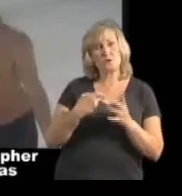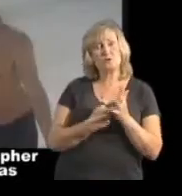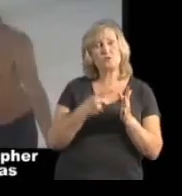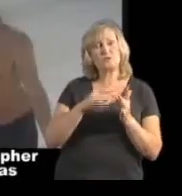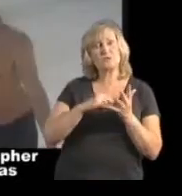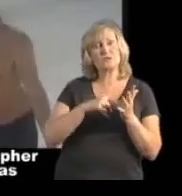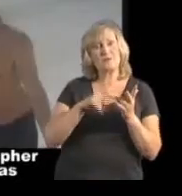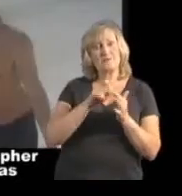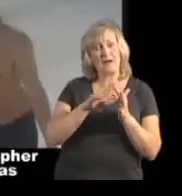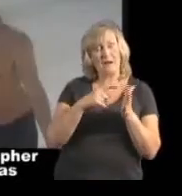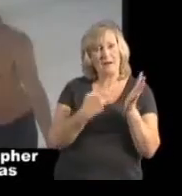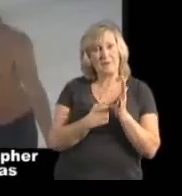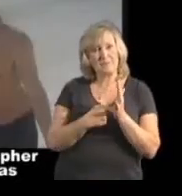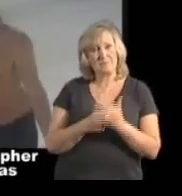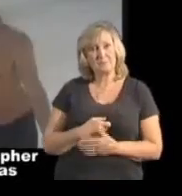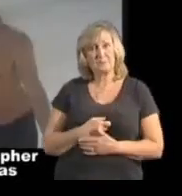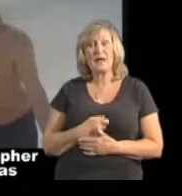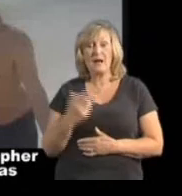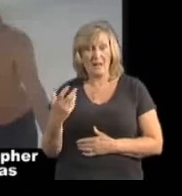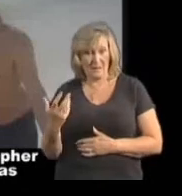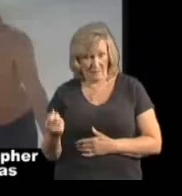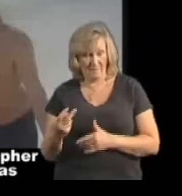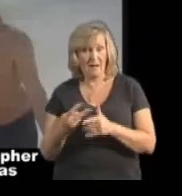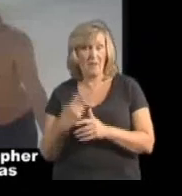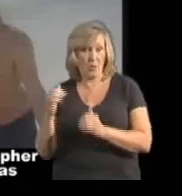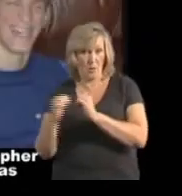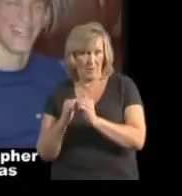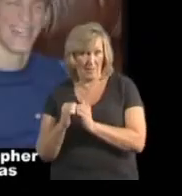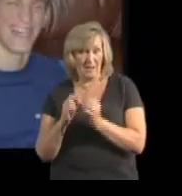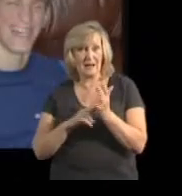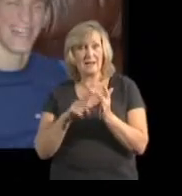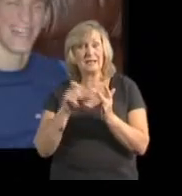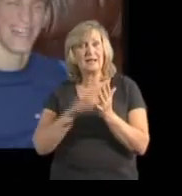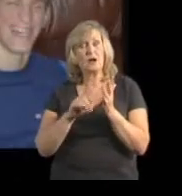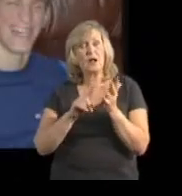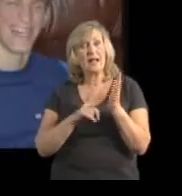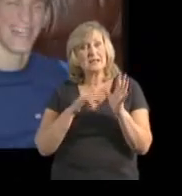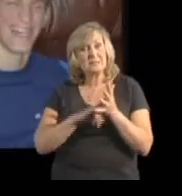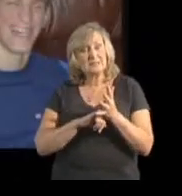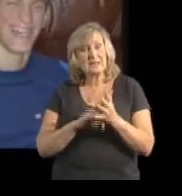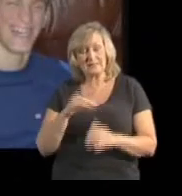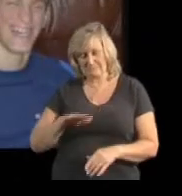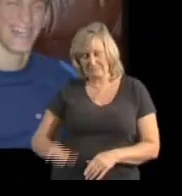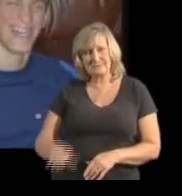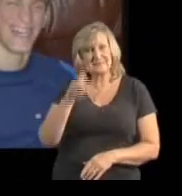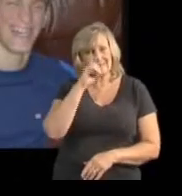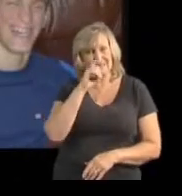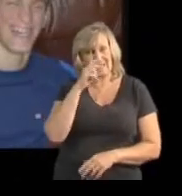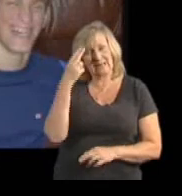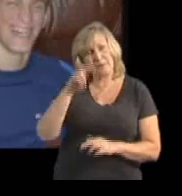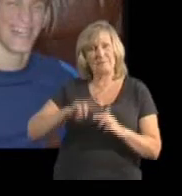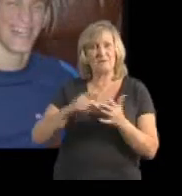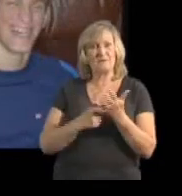as we have a number of learning careers at inter-season conferences.